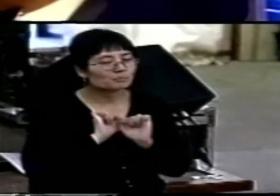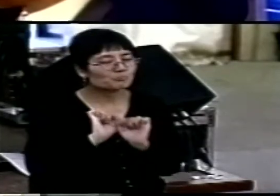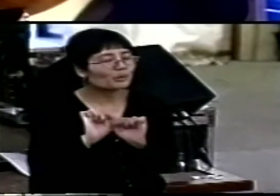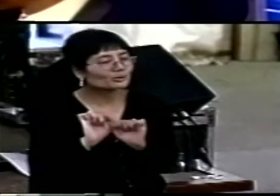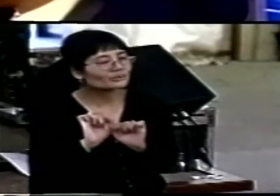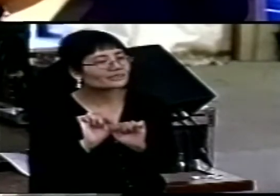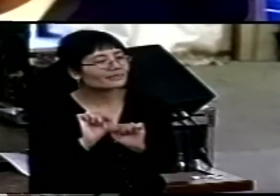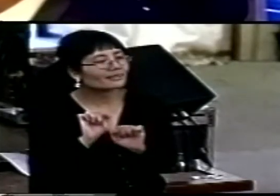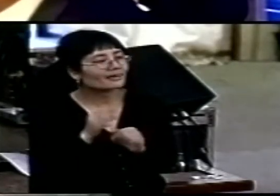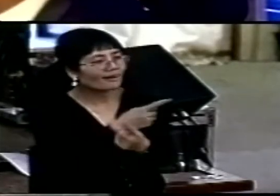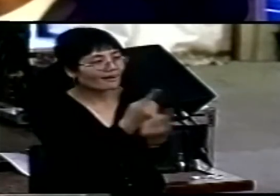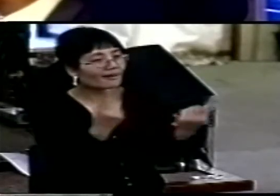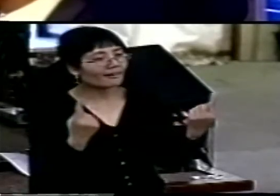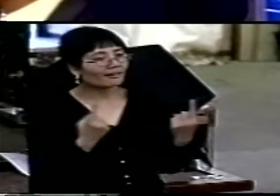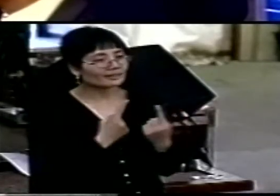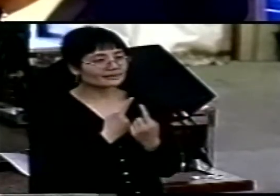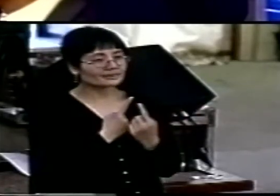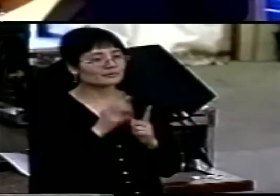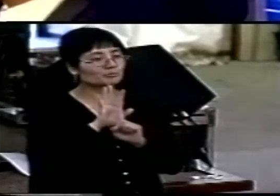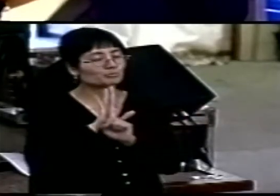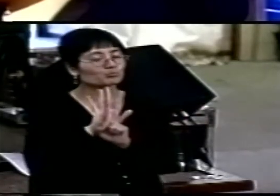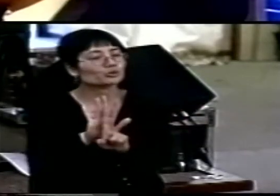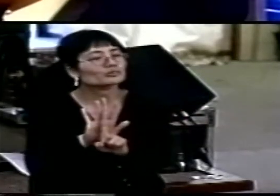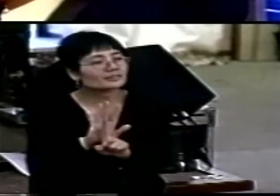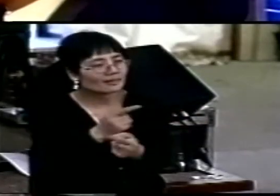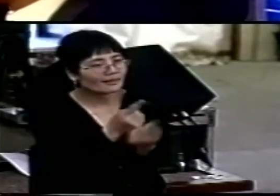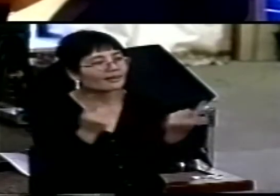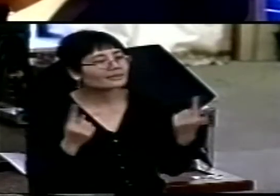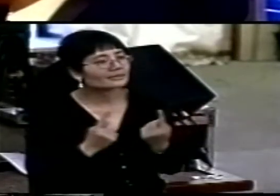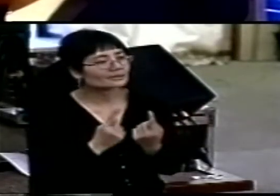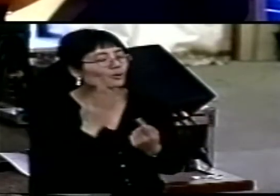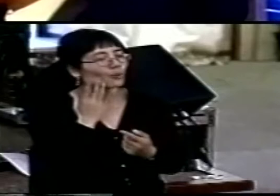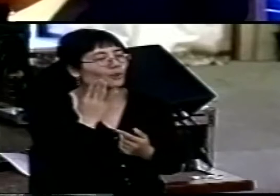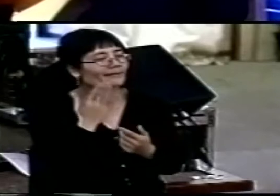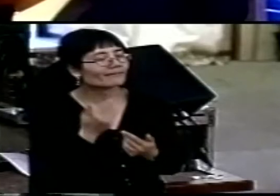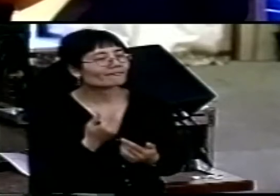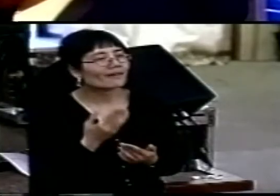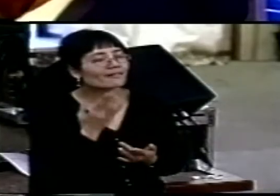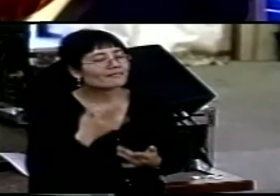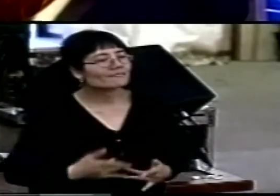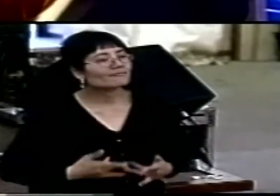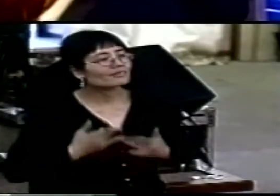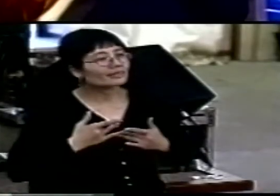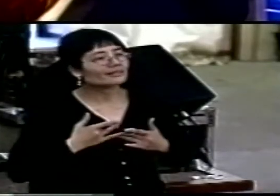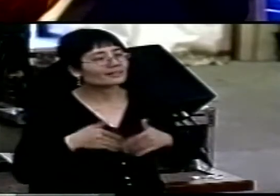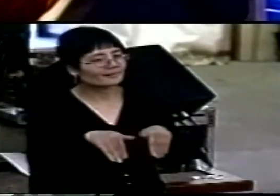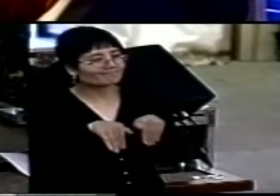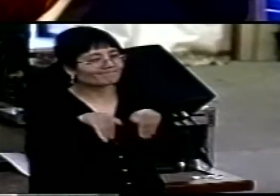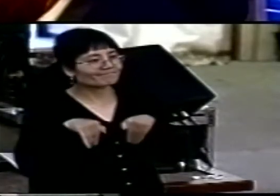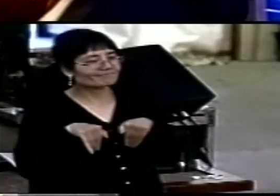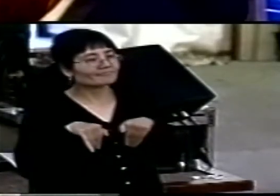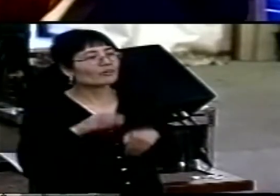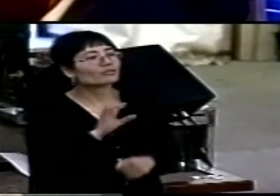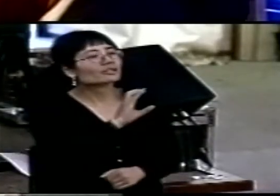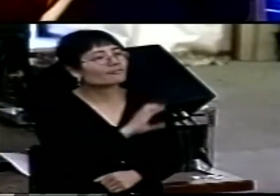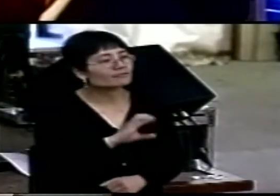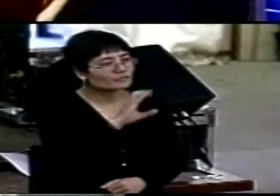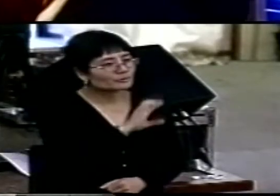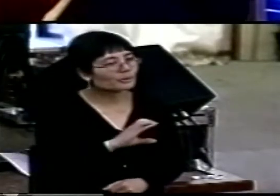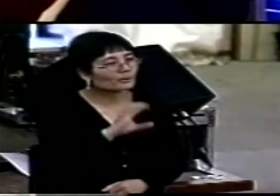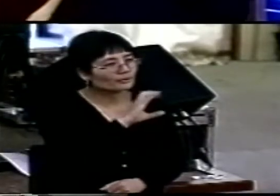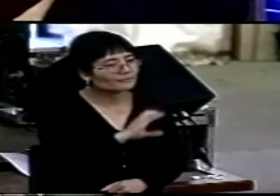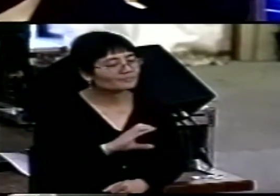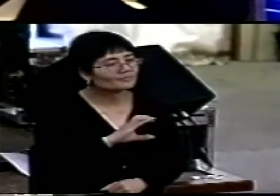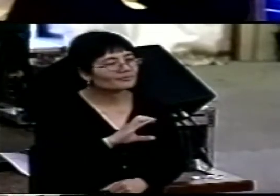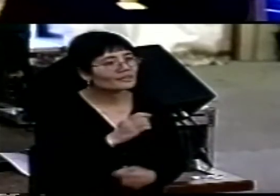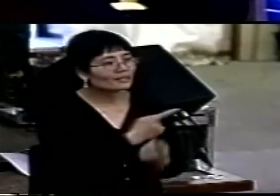out of the comfort zones in which we have found ourselves as the people of God. I think